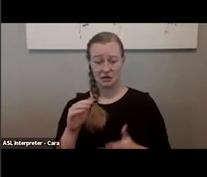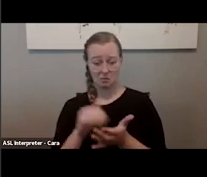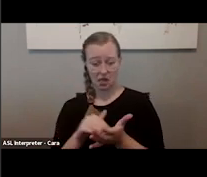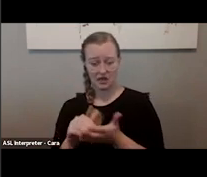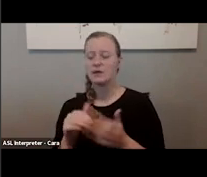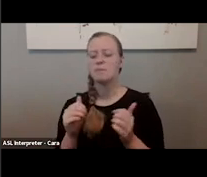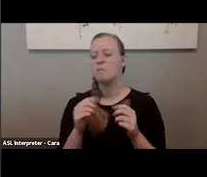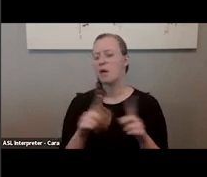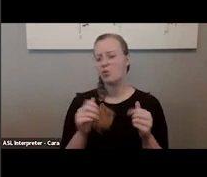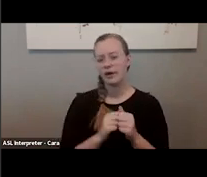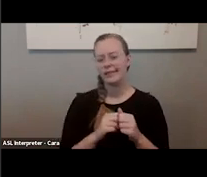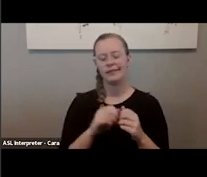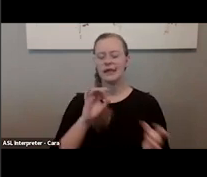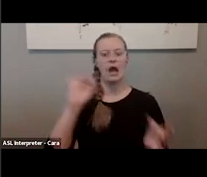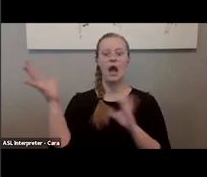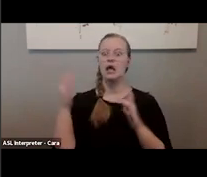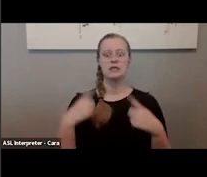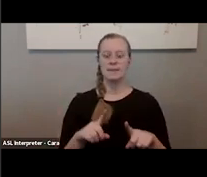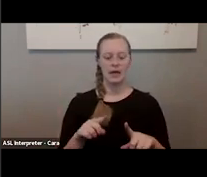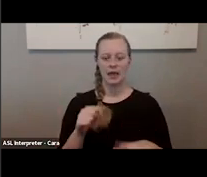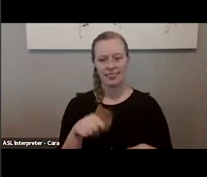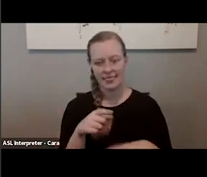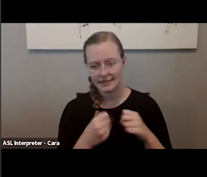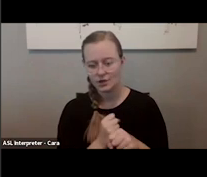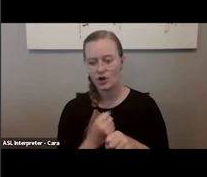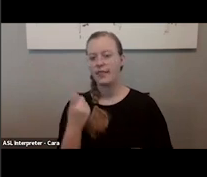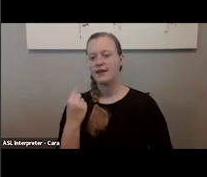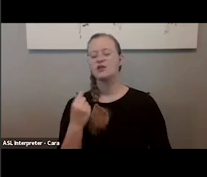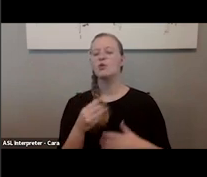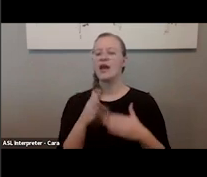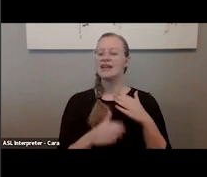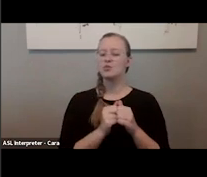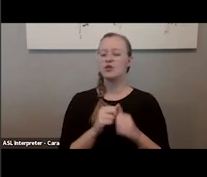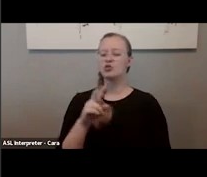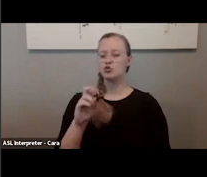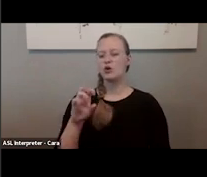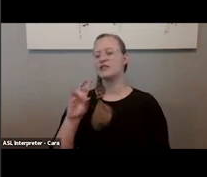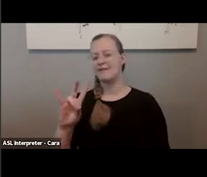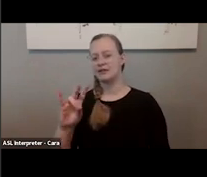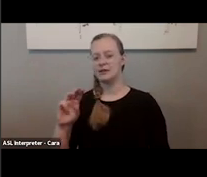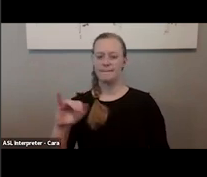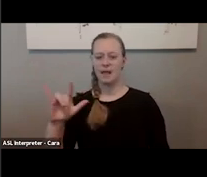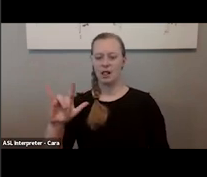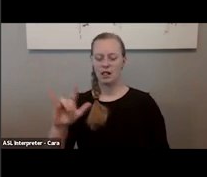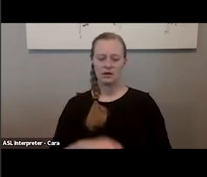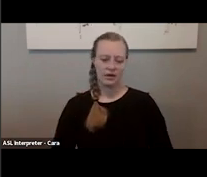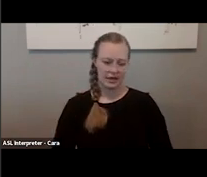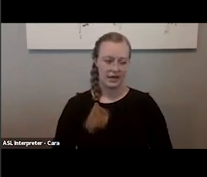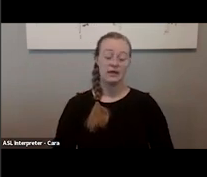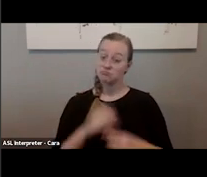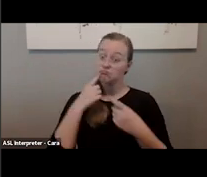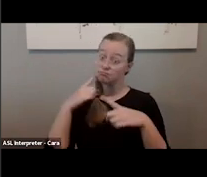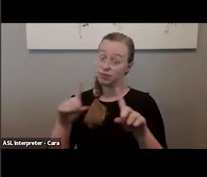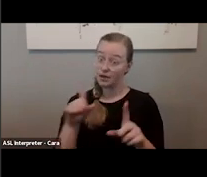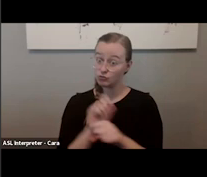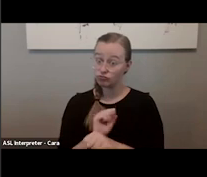year and last year, we ended with $207 million. And I have to say that that was quite a success, actually,